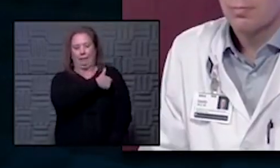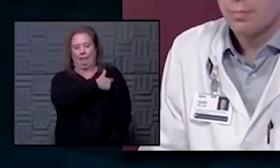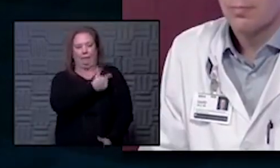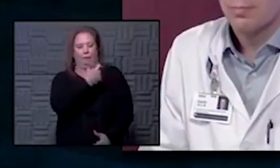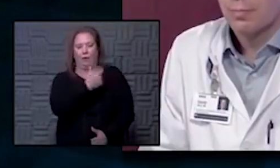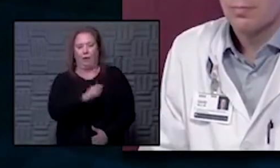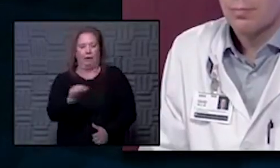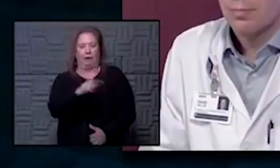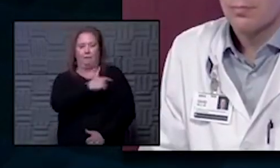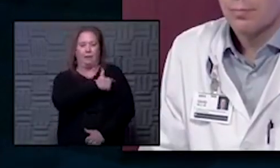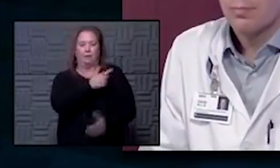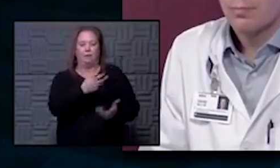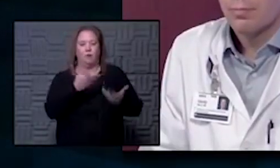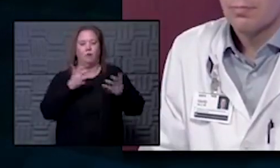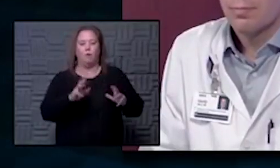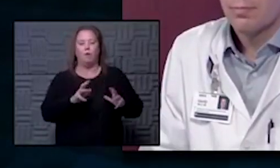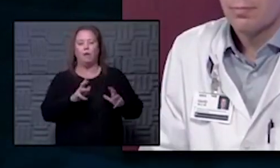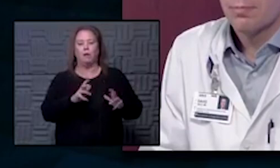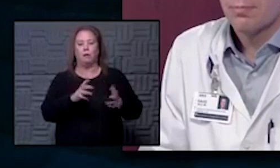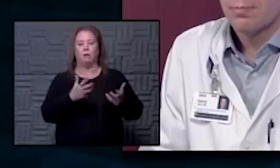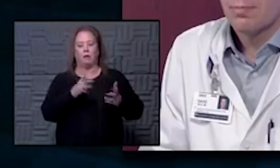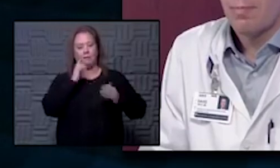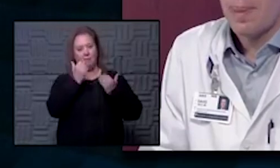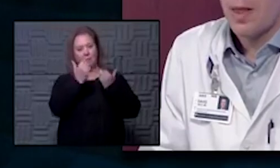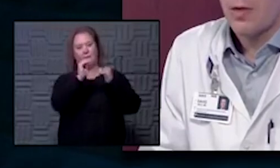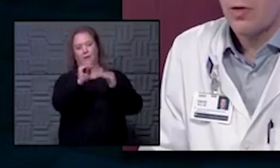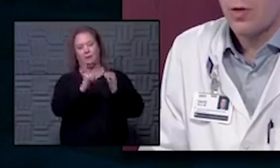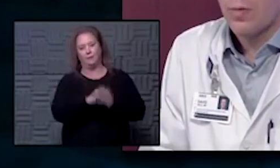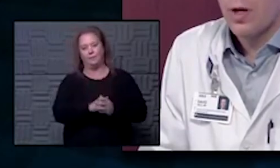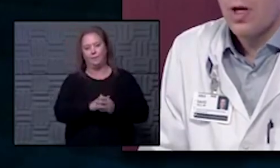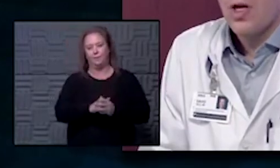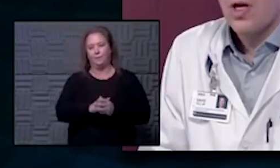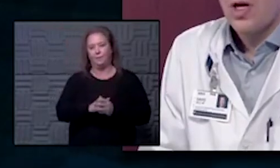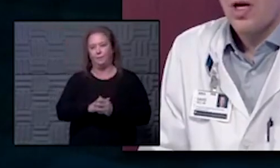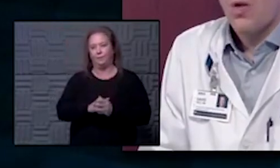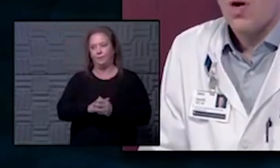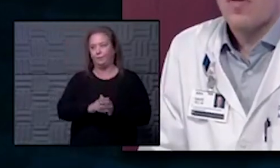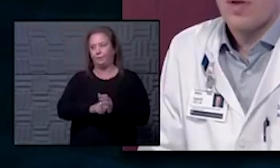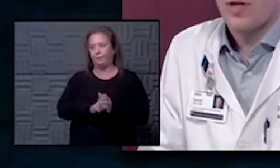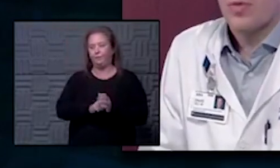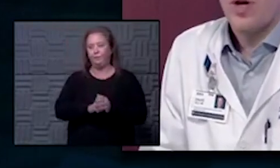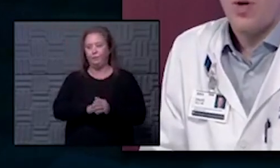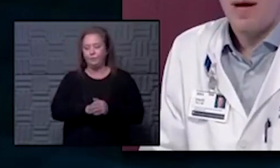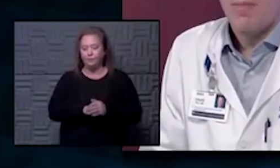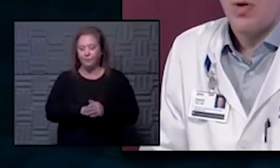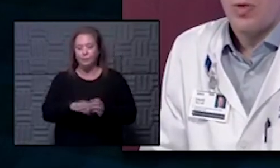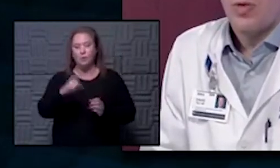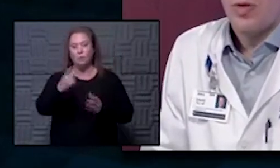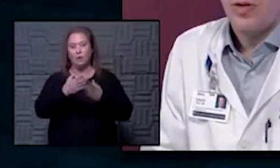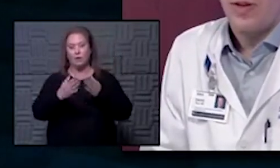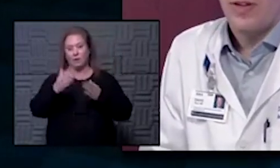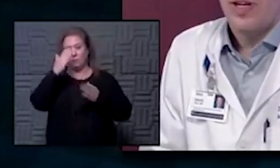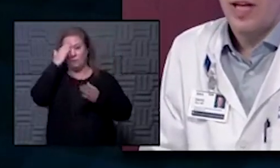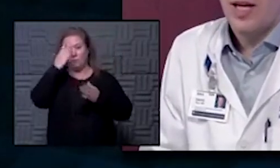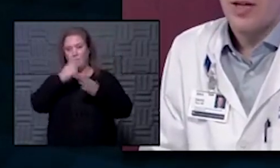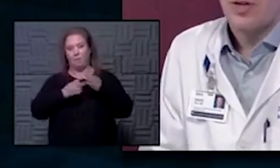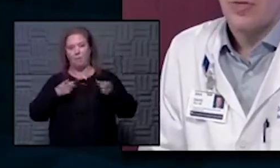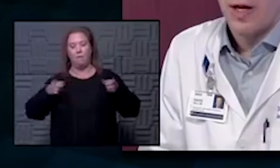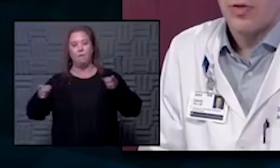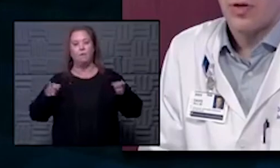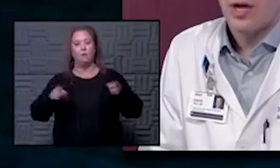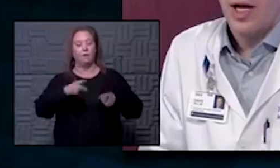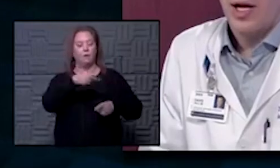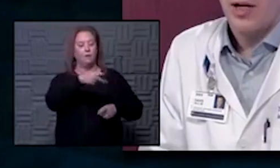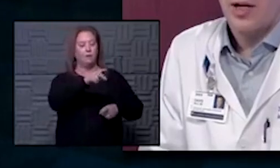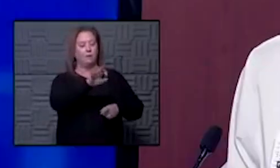any vaccine through this process because it'll be limited to start with sure yeah one of the things we know about both these vaccine candidates